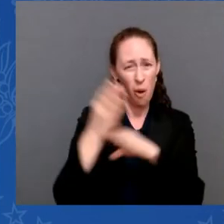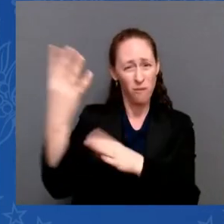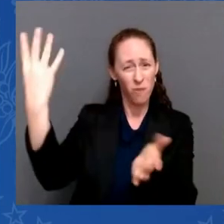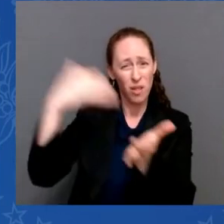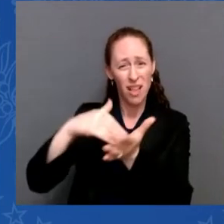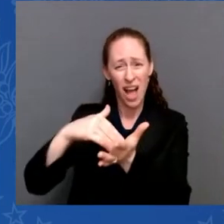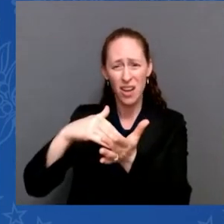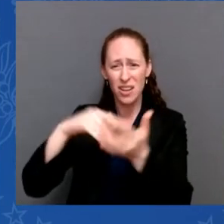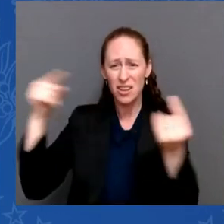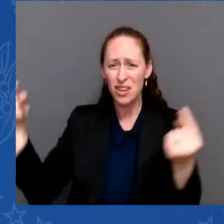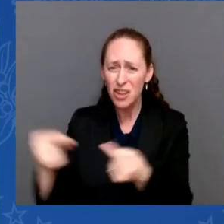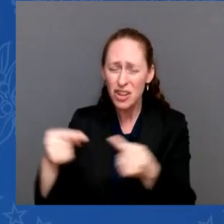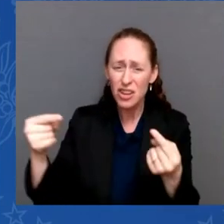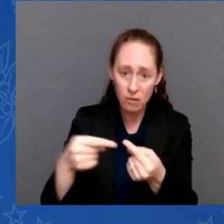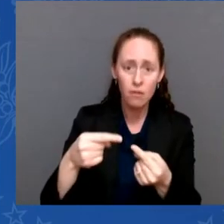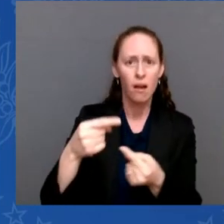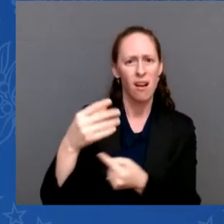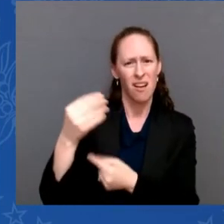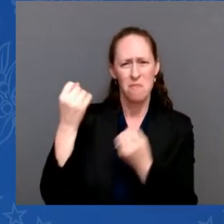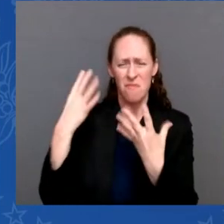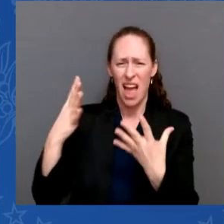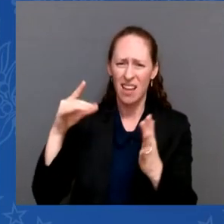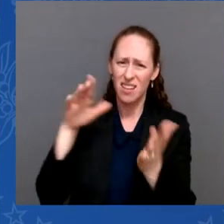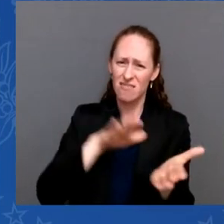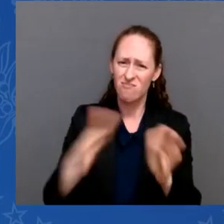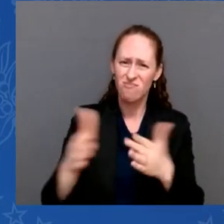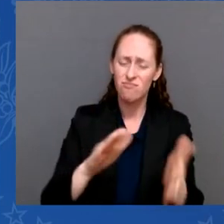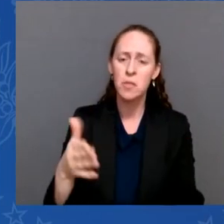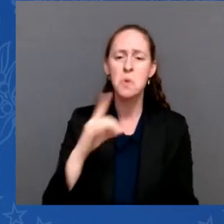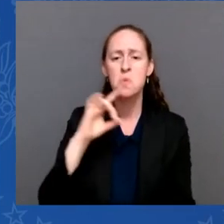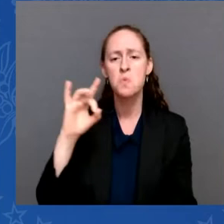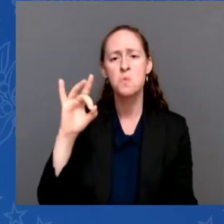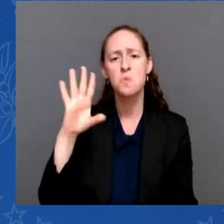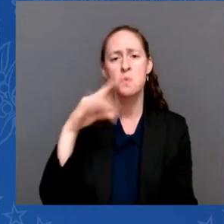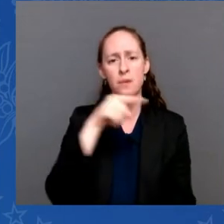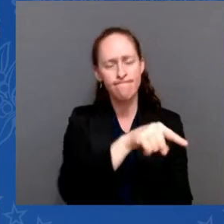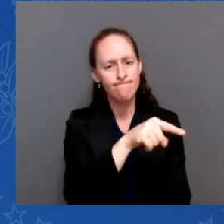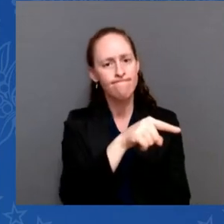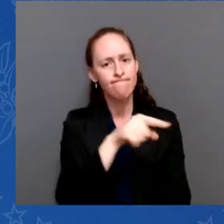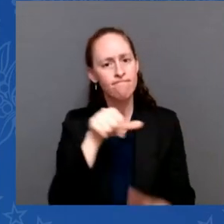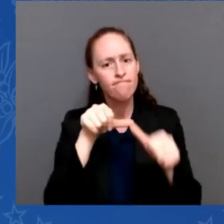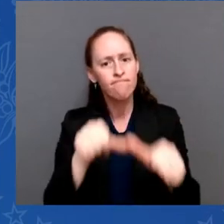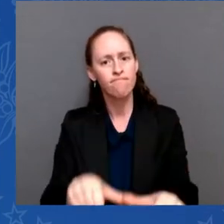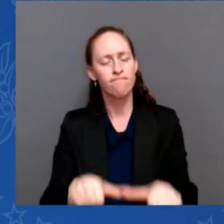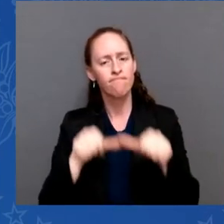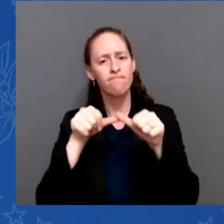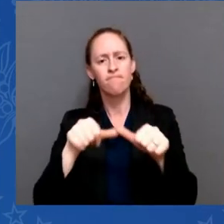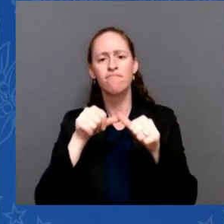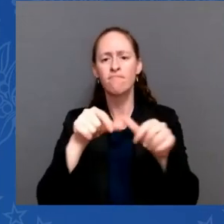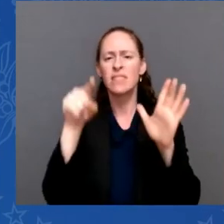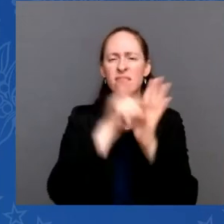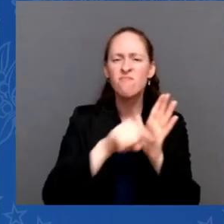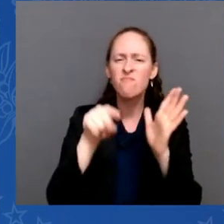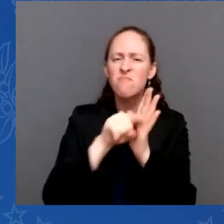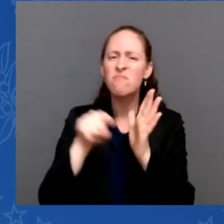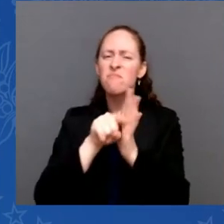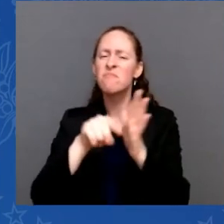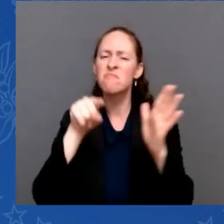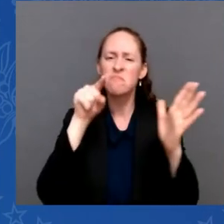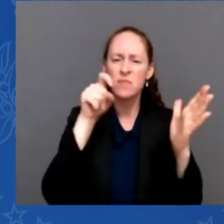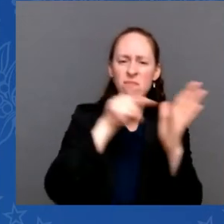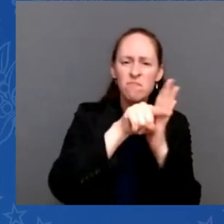violence against American citizens, American servicemembers, American diplomats, and American interests.